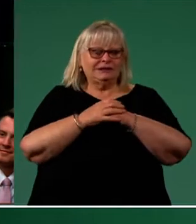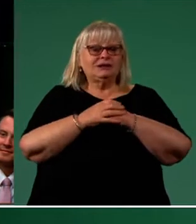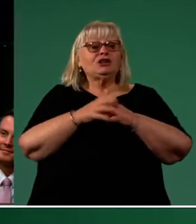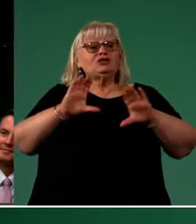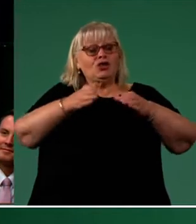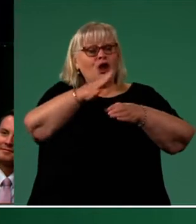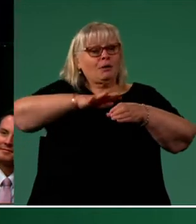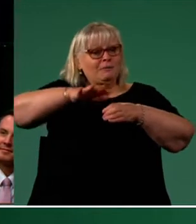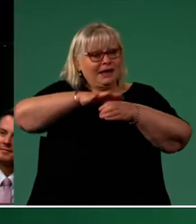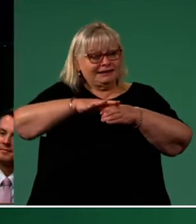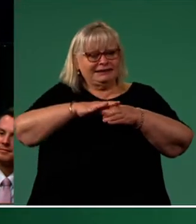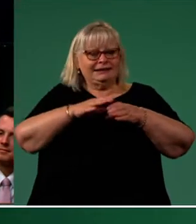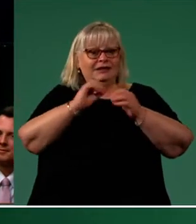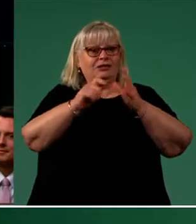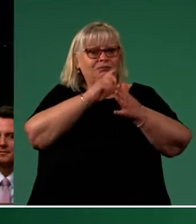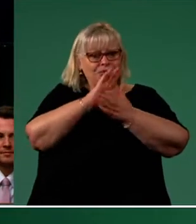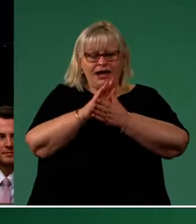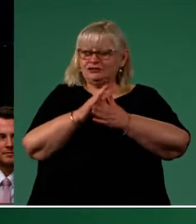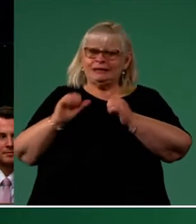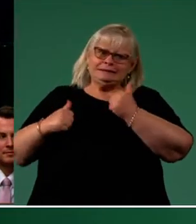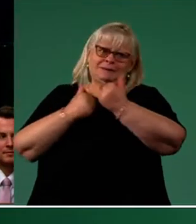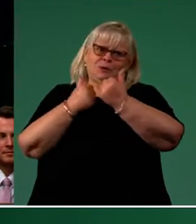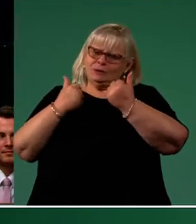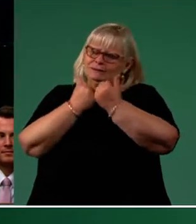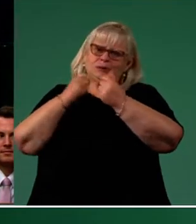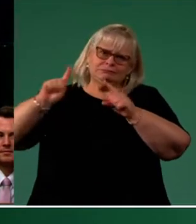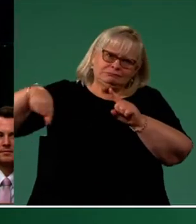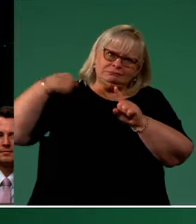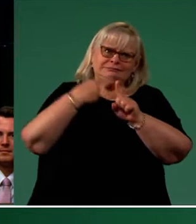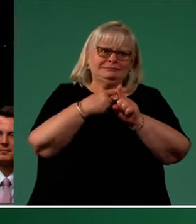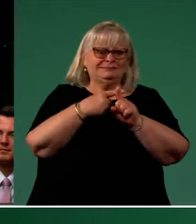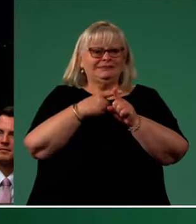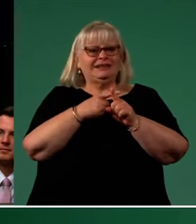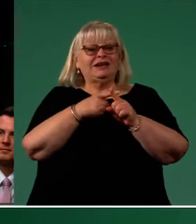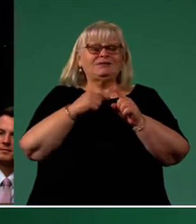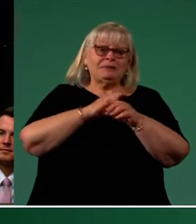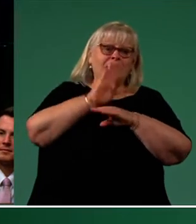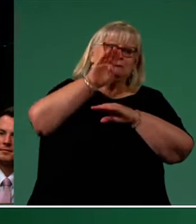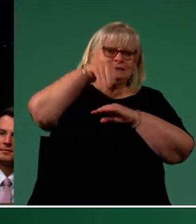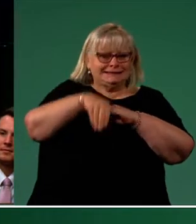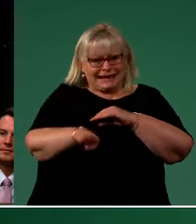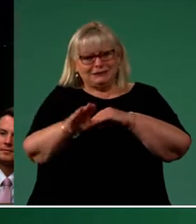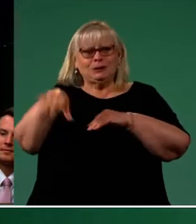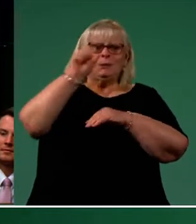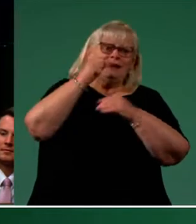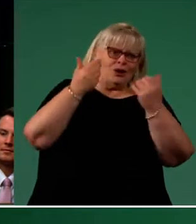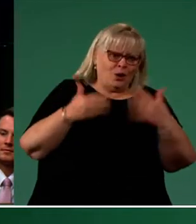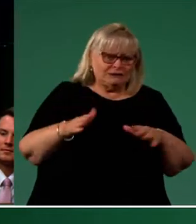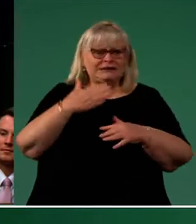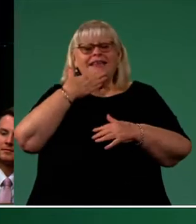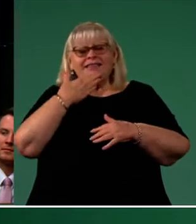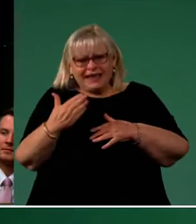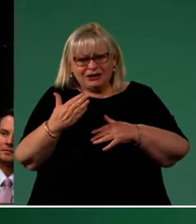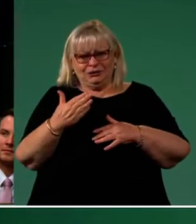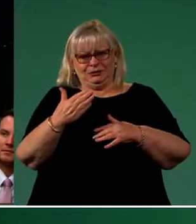members, your support over the last decade has been unflinching. From the ups and downs, the wins and losses, thank you for your loyalty to the party